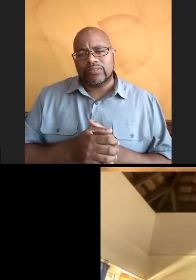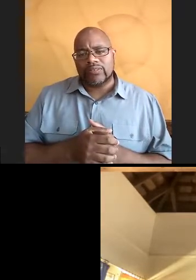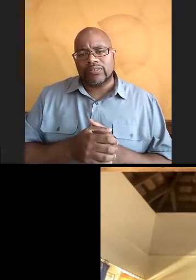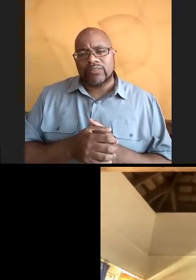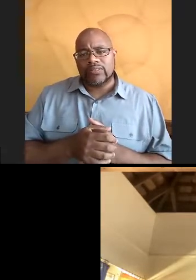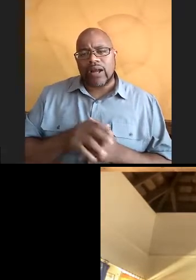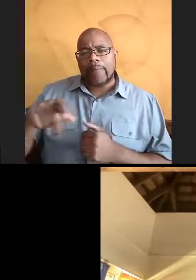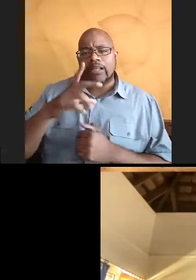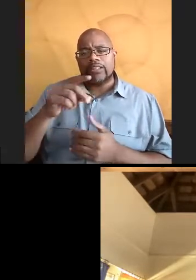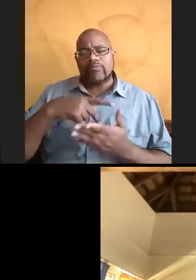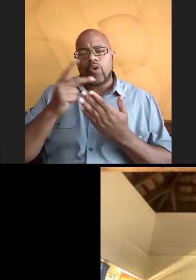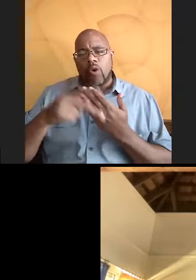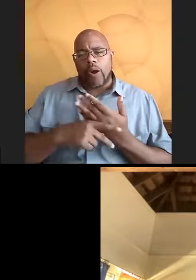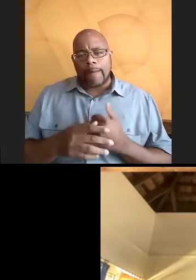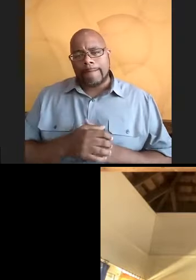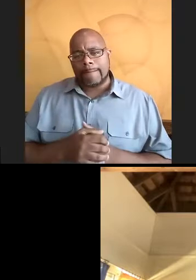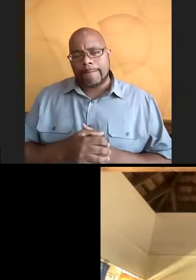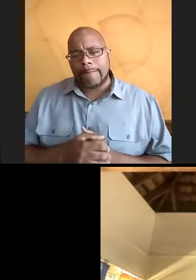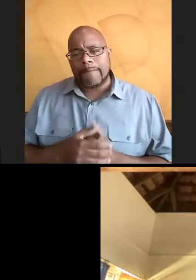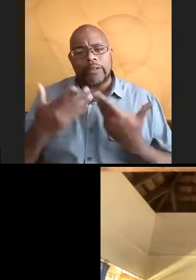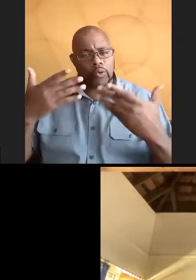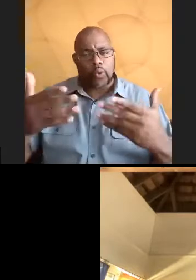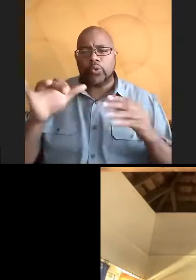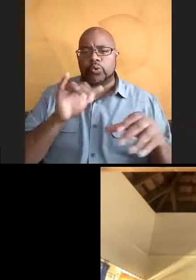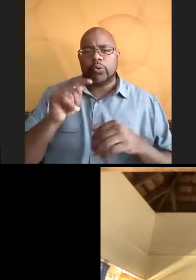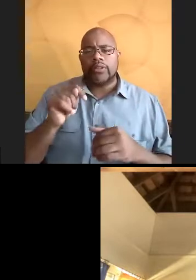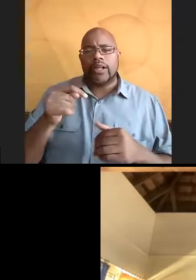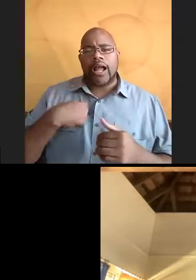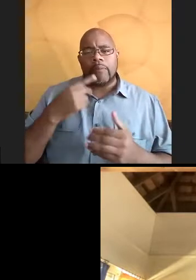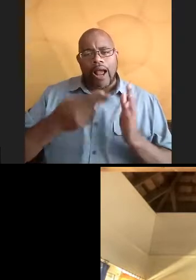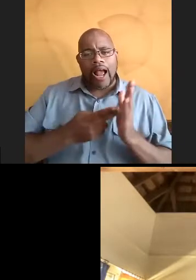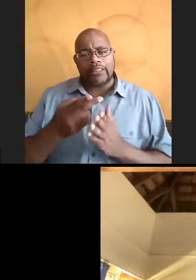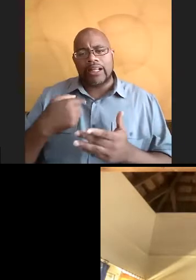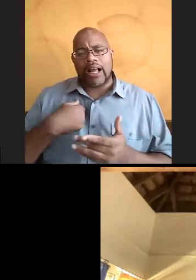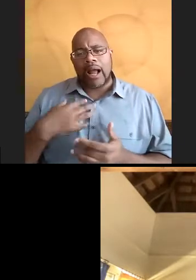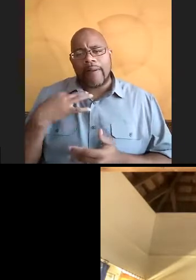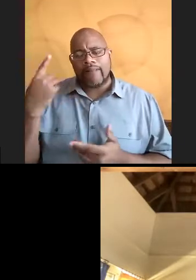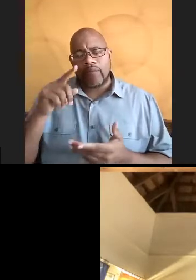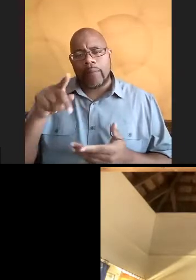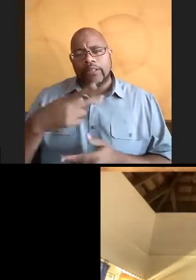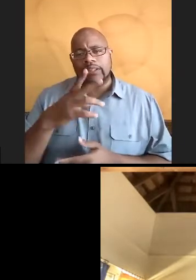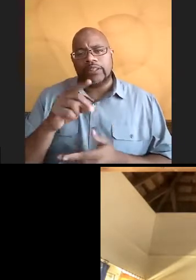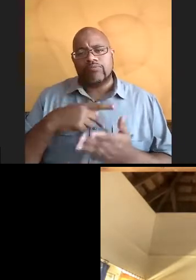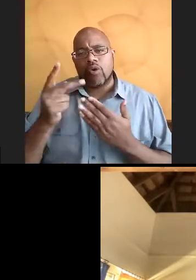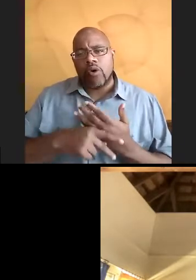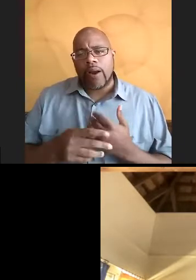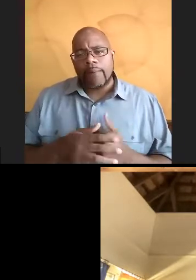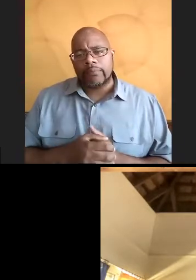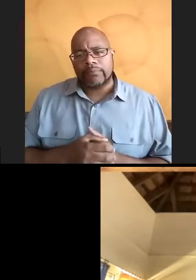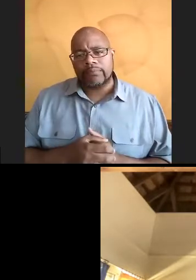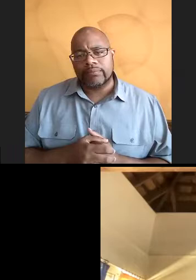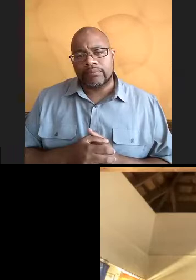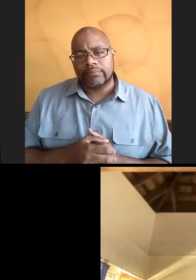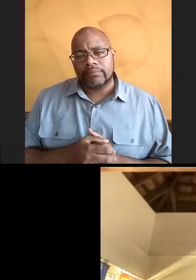PhD programs and let's do it. And I'm going to be honest, I applied for PhD programs and I